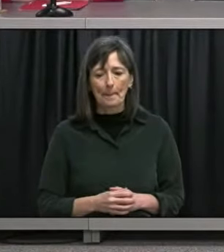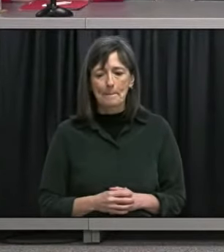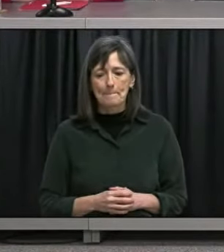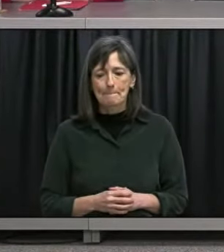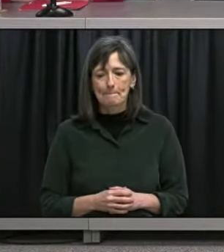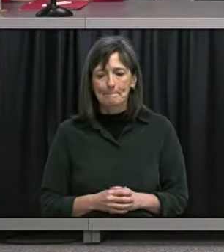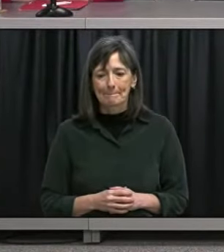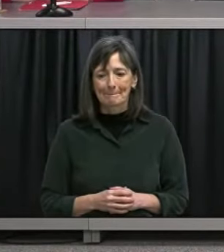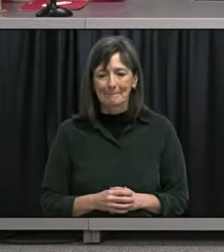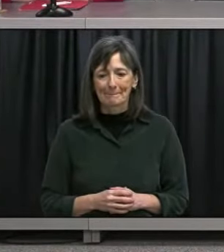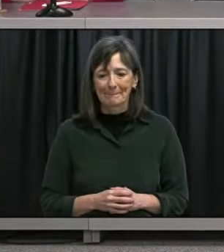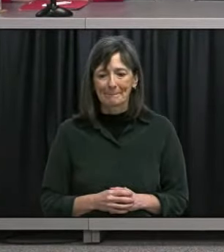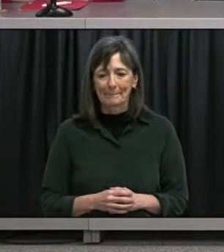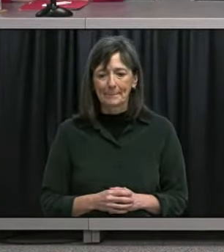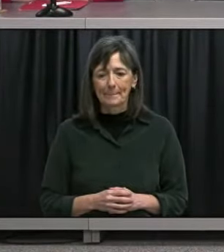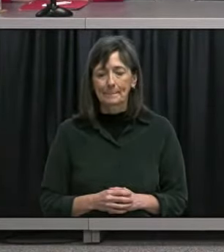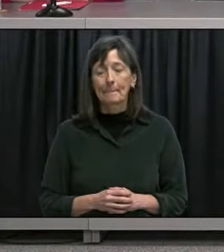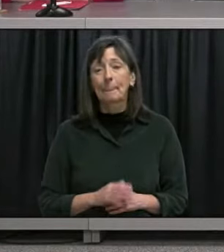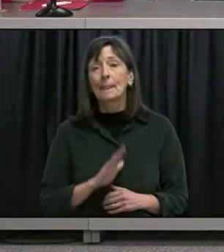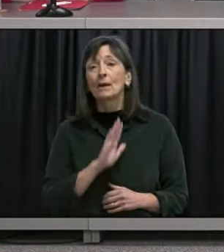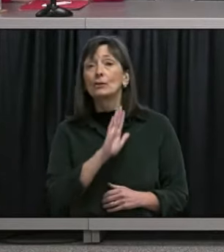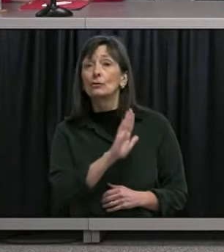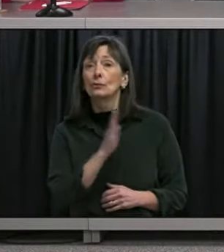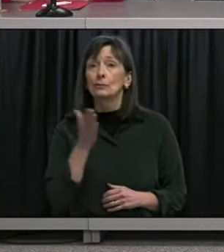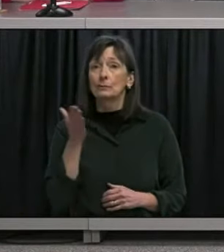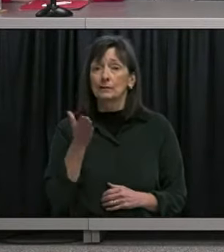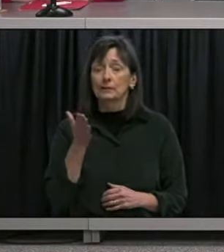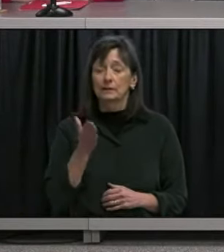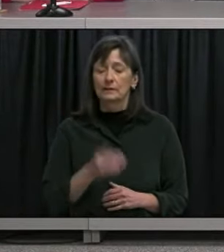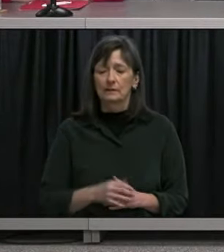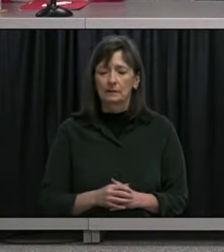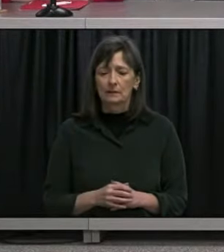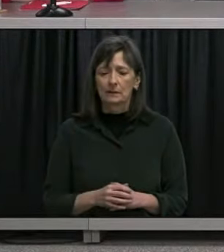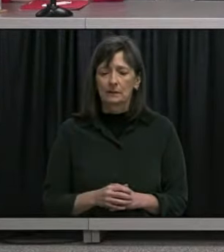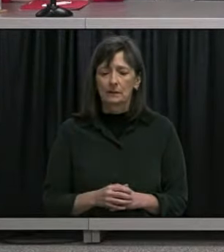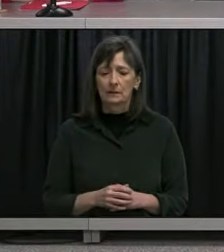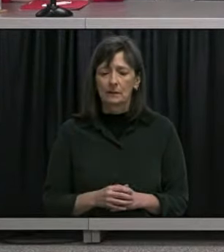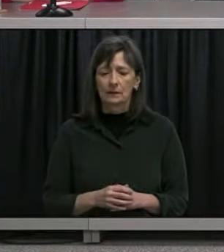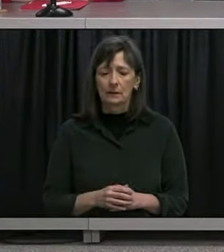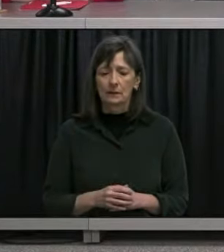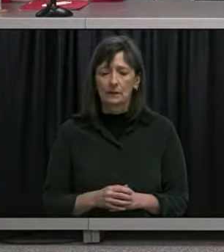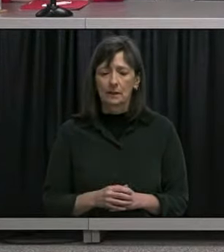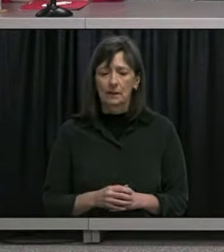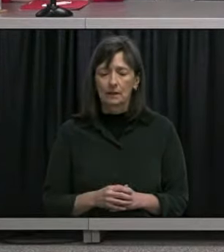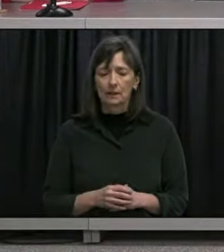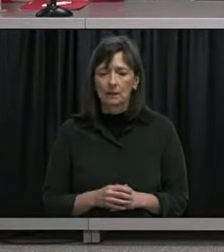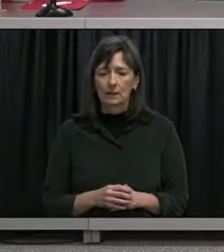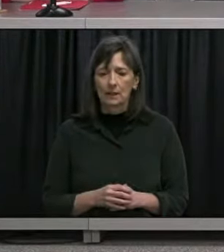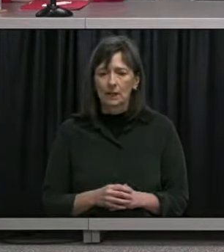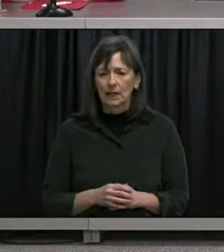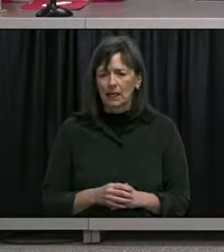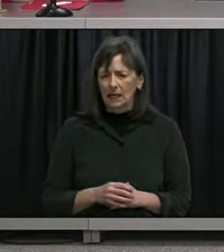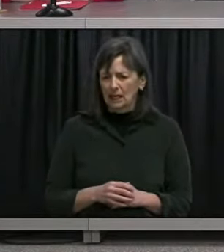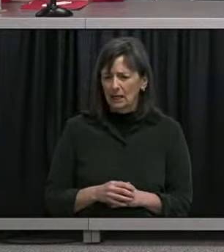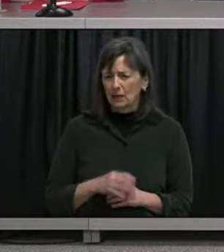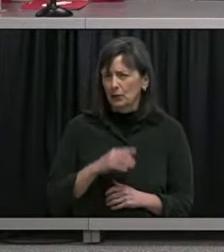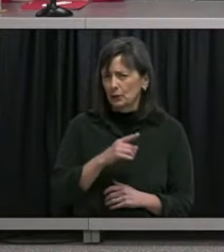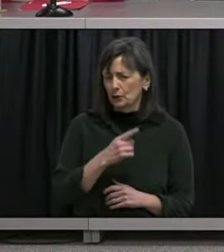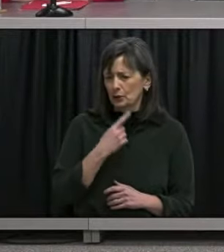also in your presentation I don't recall whether you suggested the B117